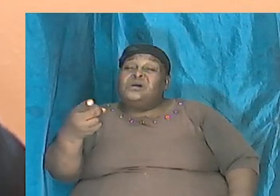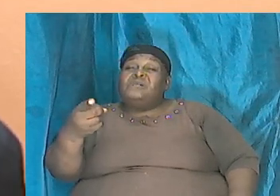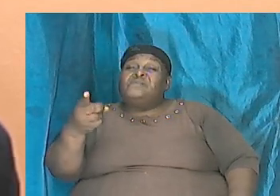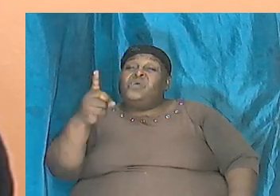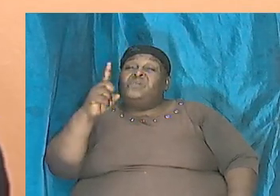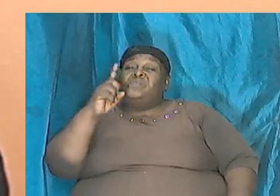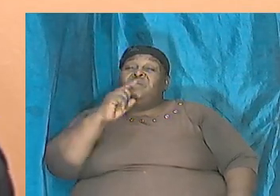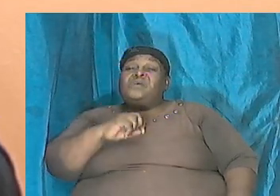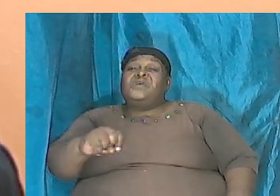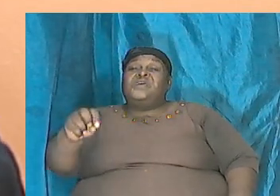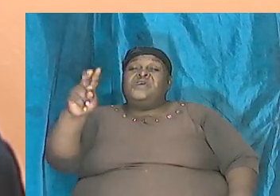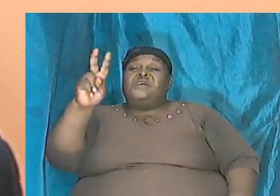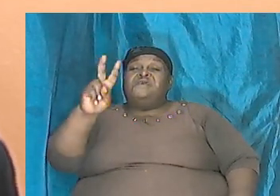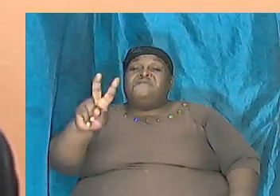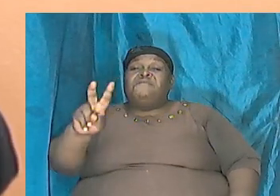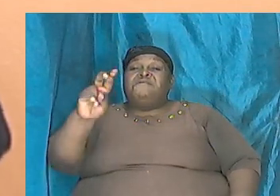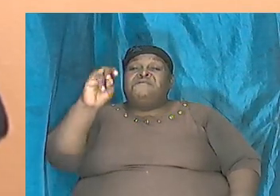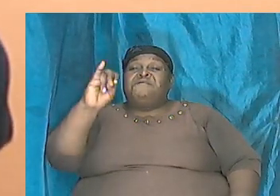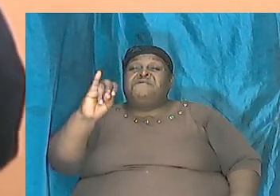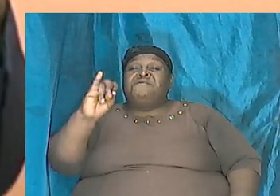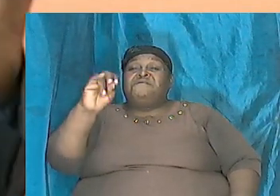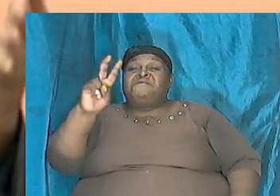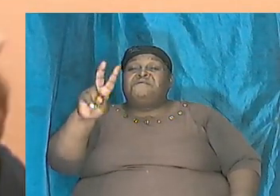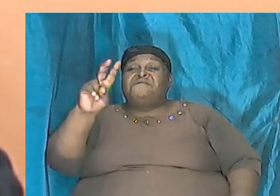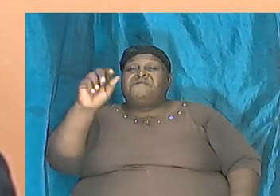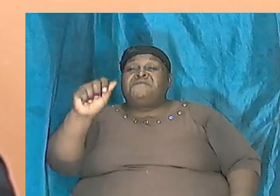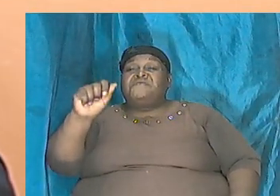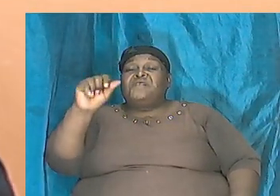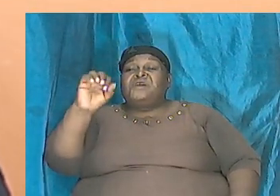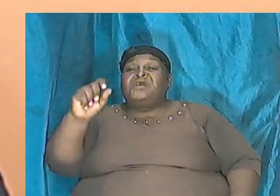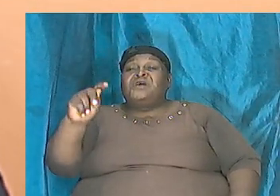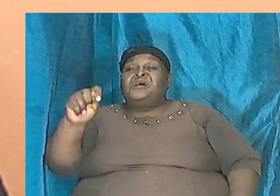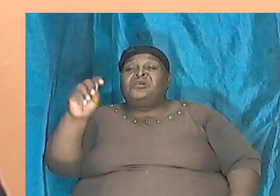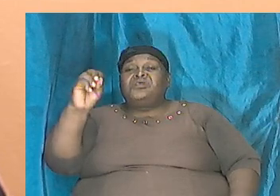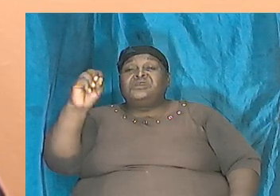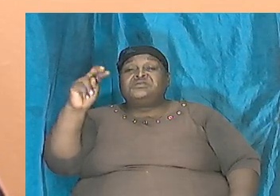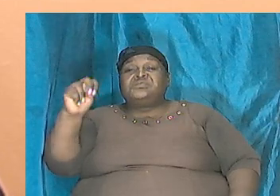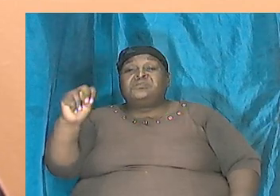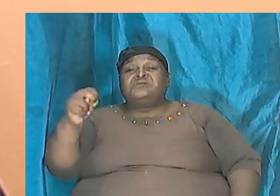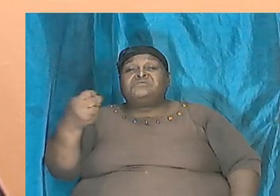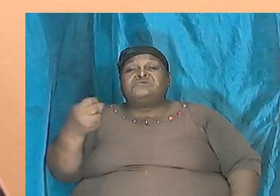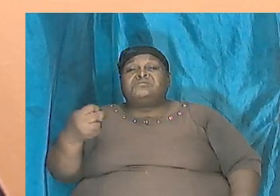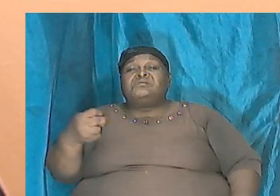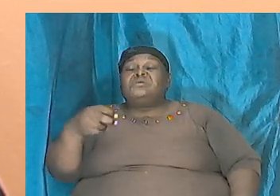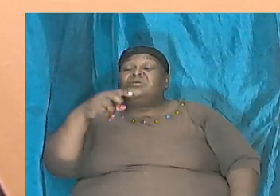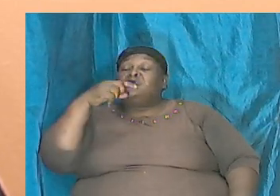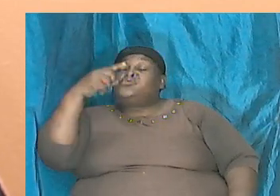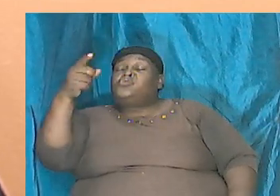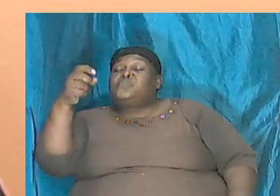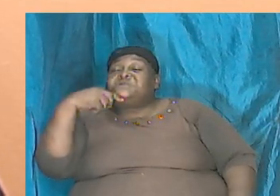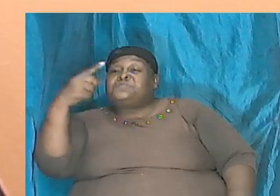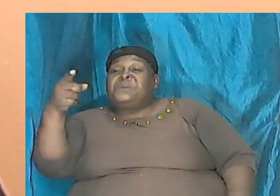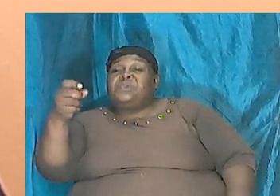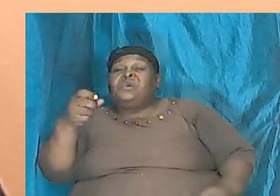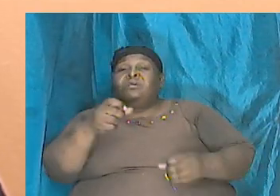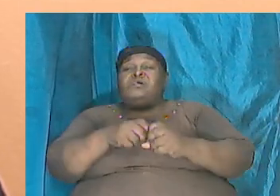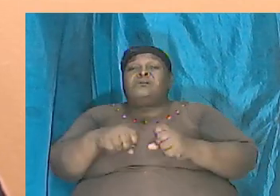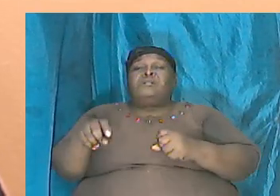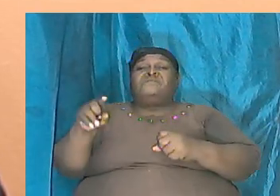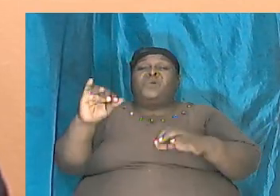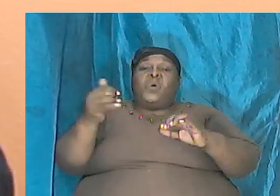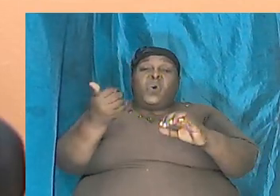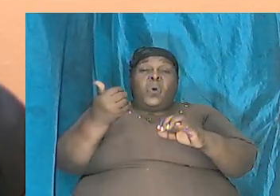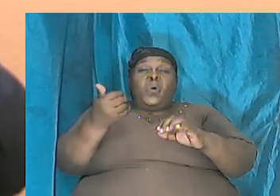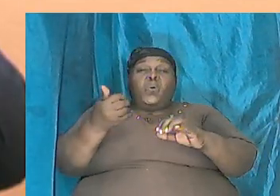Leviathan the behemoth the large animals Job described them and in the description